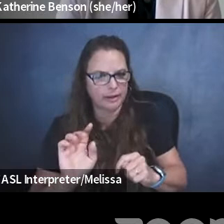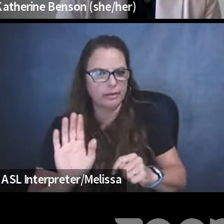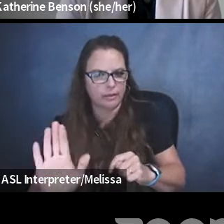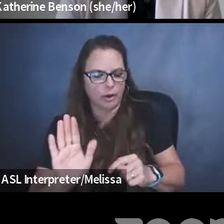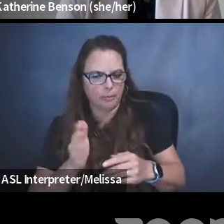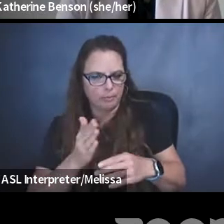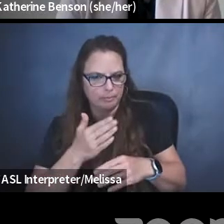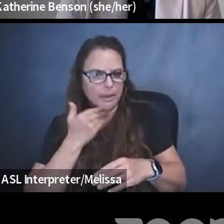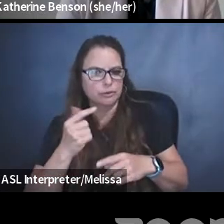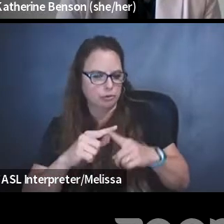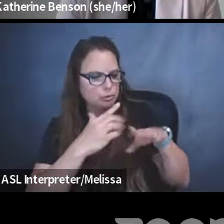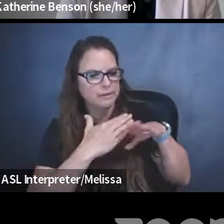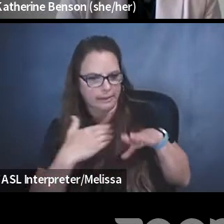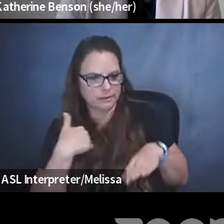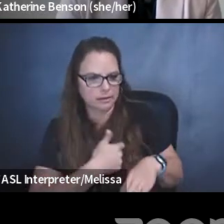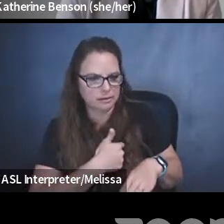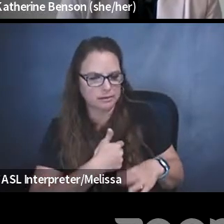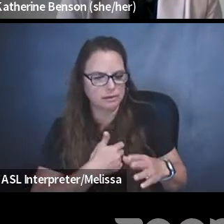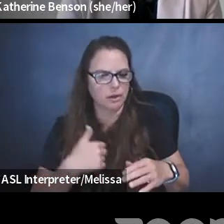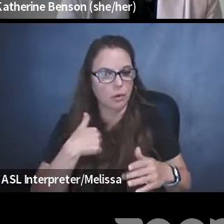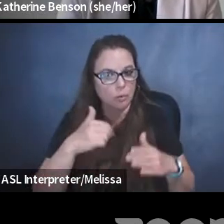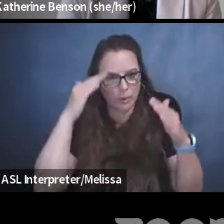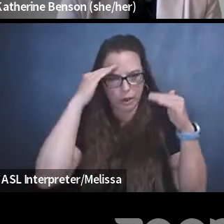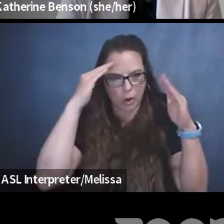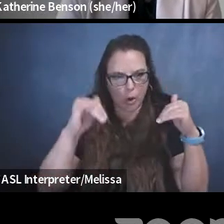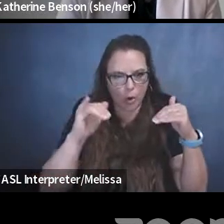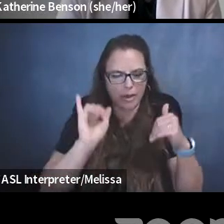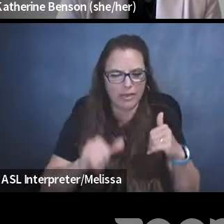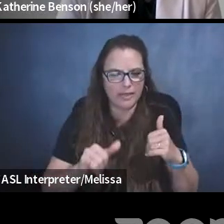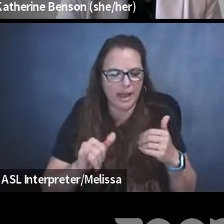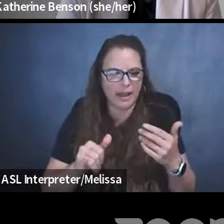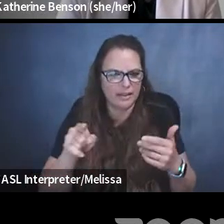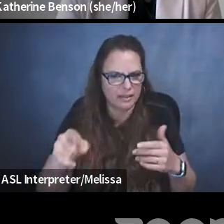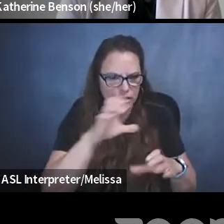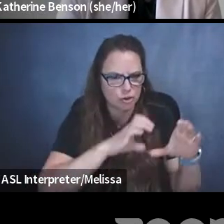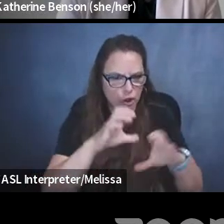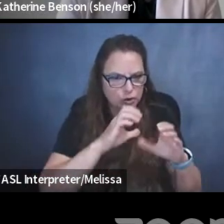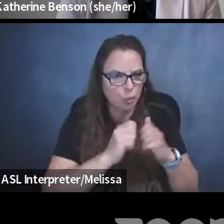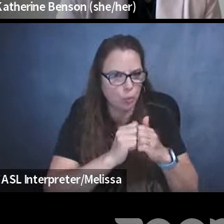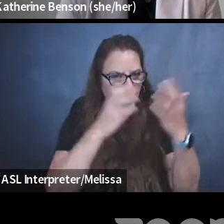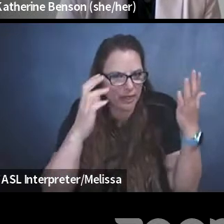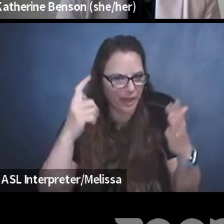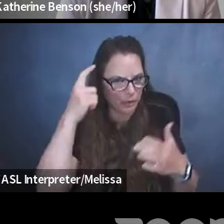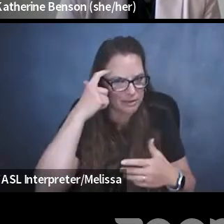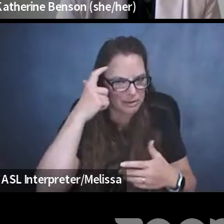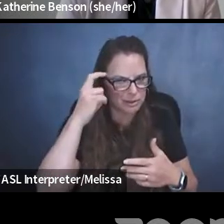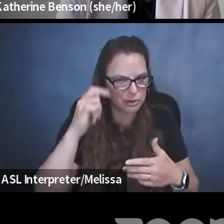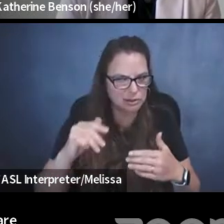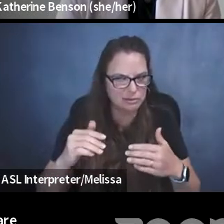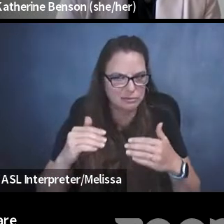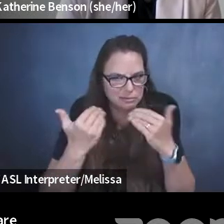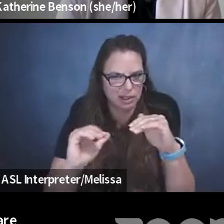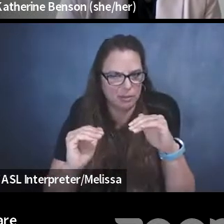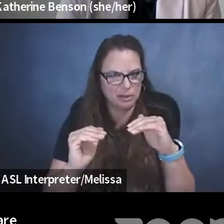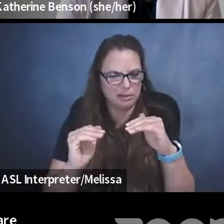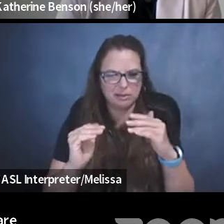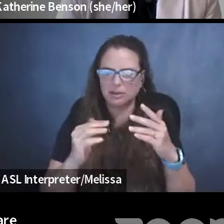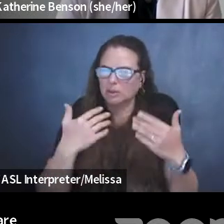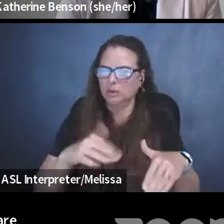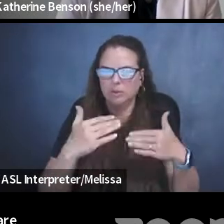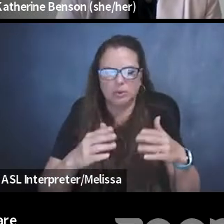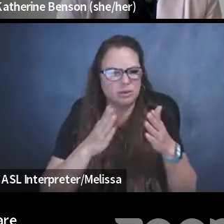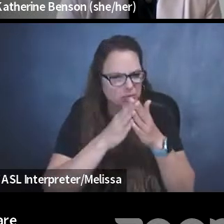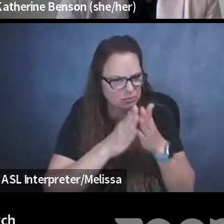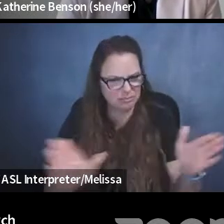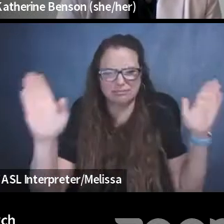hoping that this suspicionless search threshold, which is, it's so wide, there's absolutely